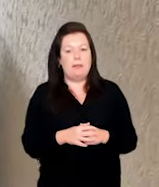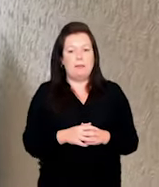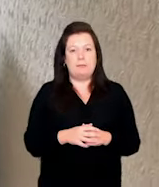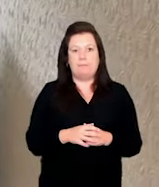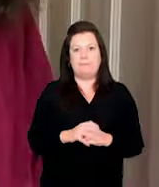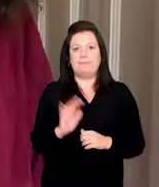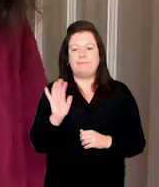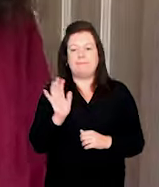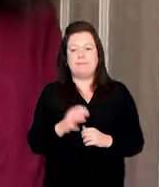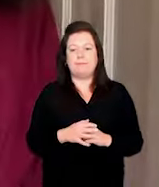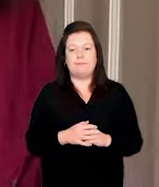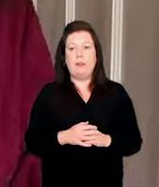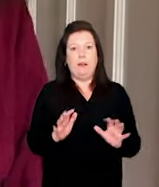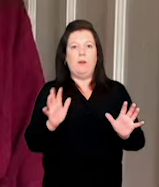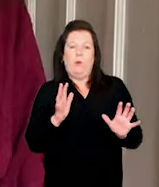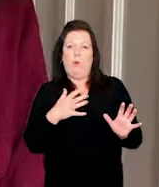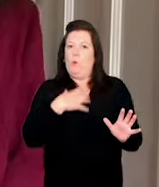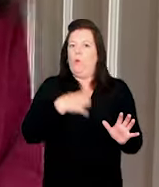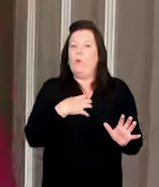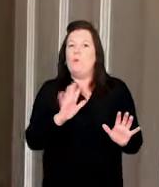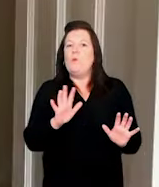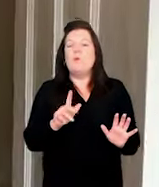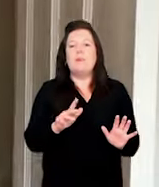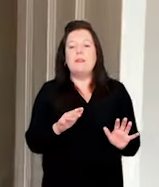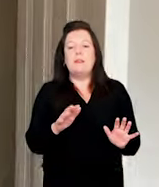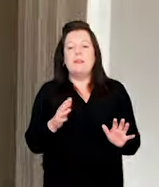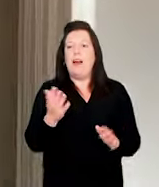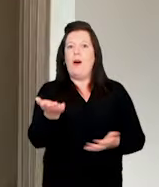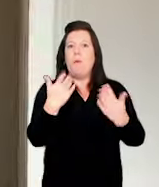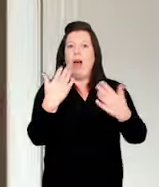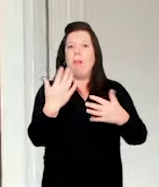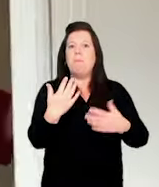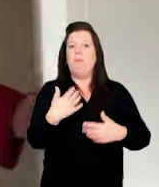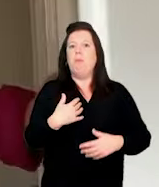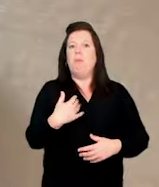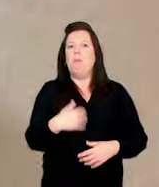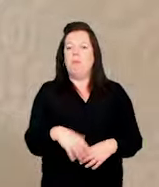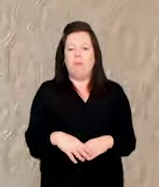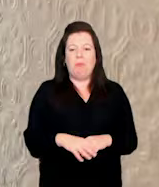Hello. Good God. Um... Welcome. Welcome.